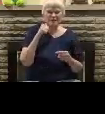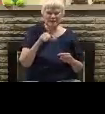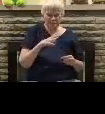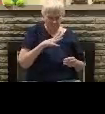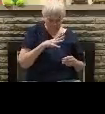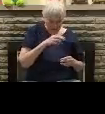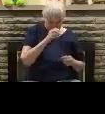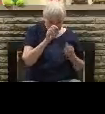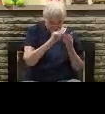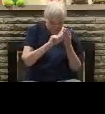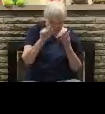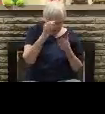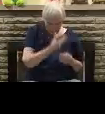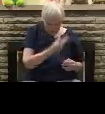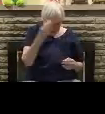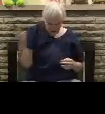with me.